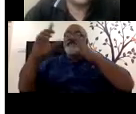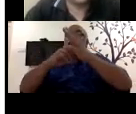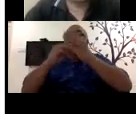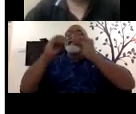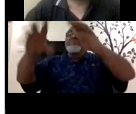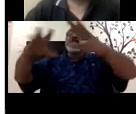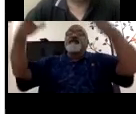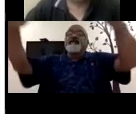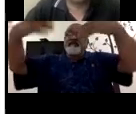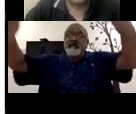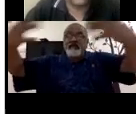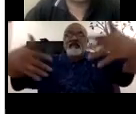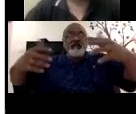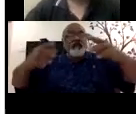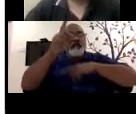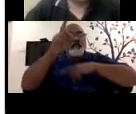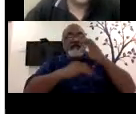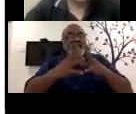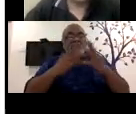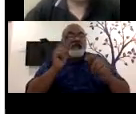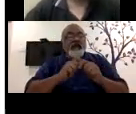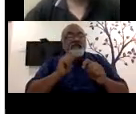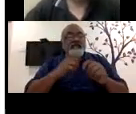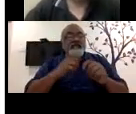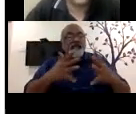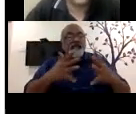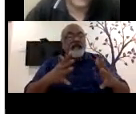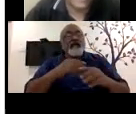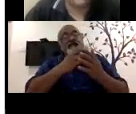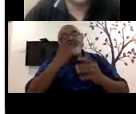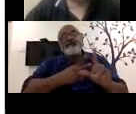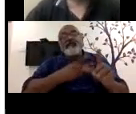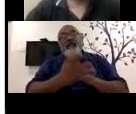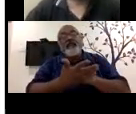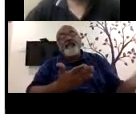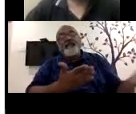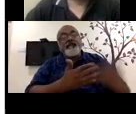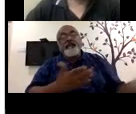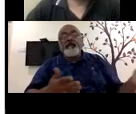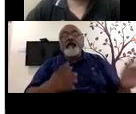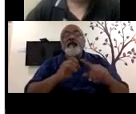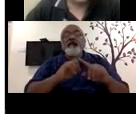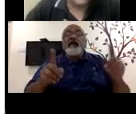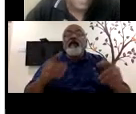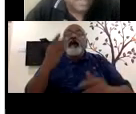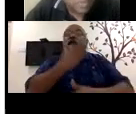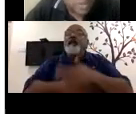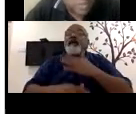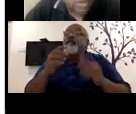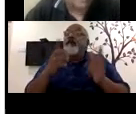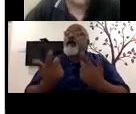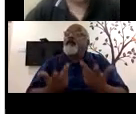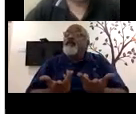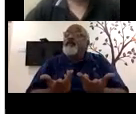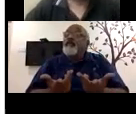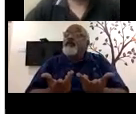but it does not work in case of the disabled talent pool because the talent pool is limited. Skill will, a skill may